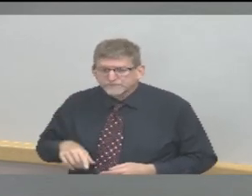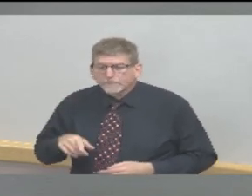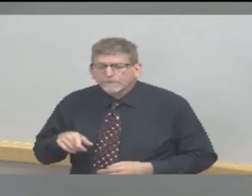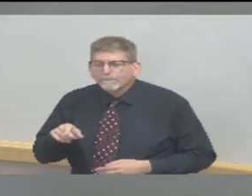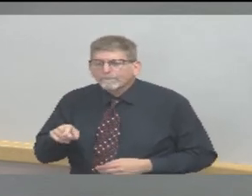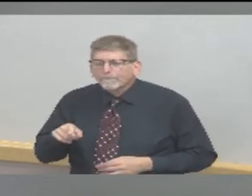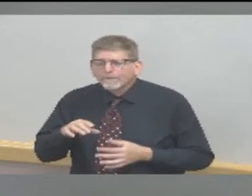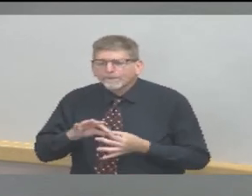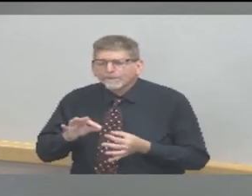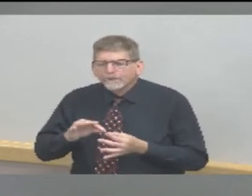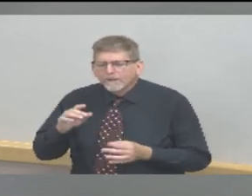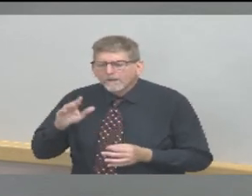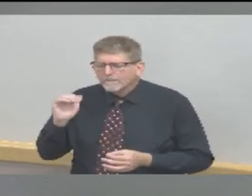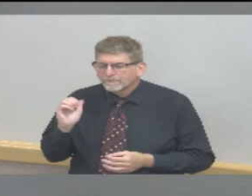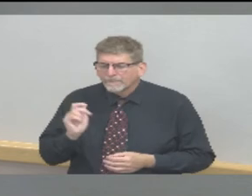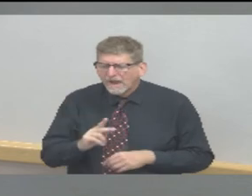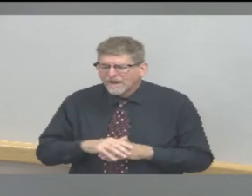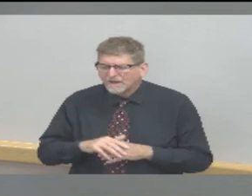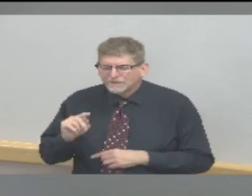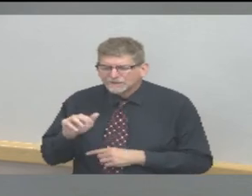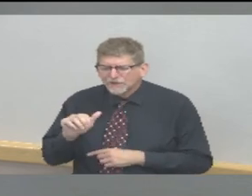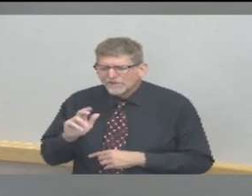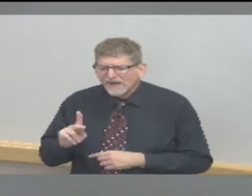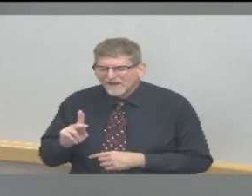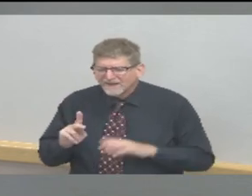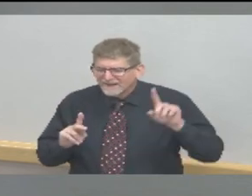have you concerned, including parks and pools?